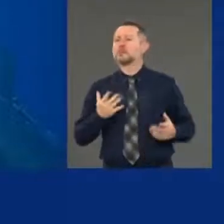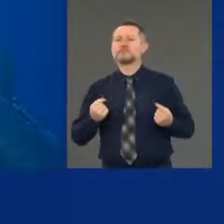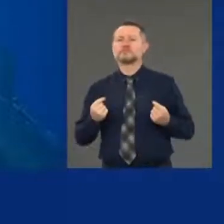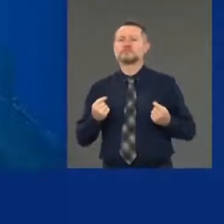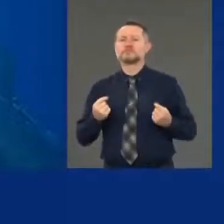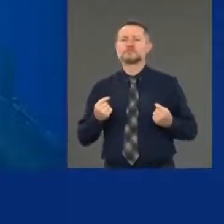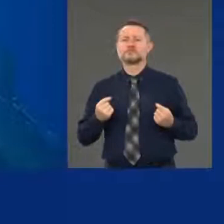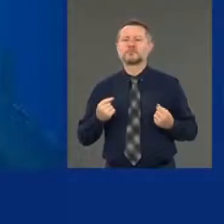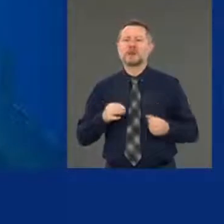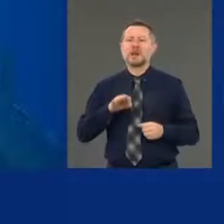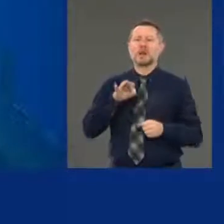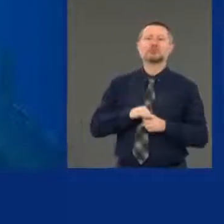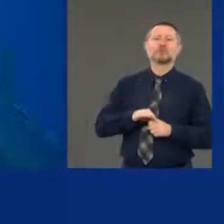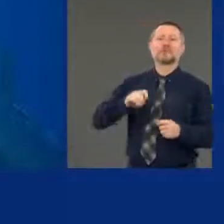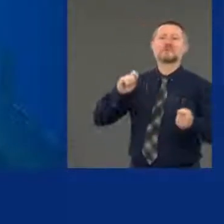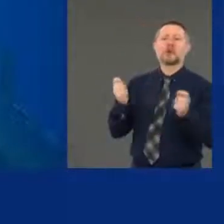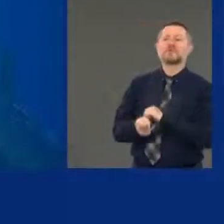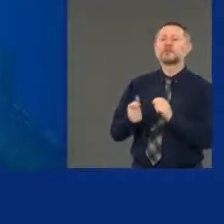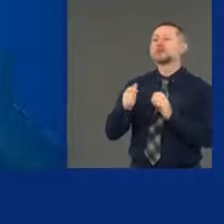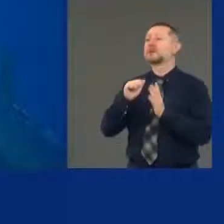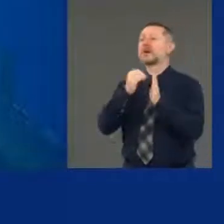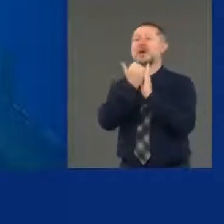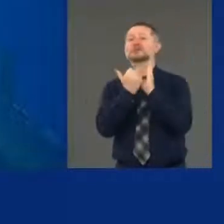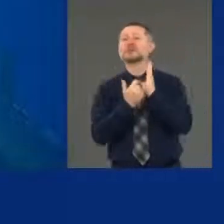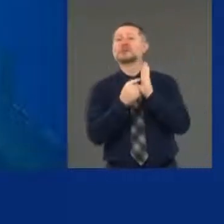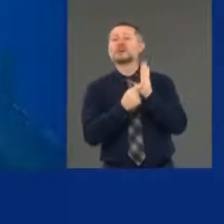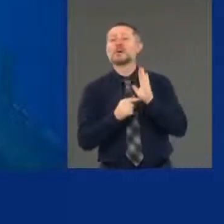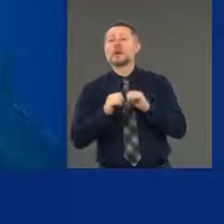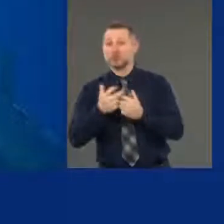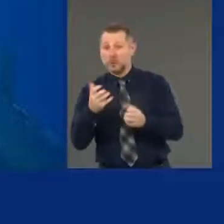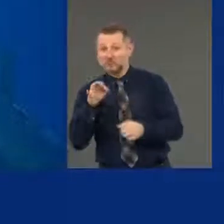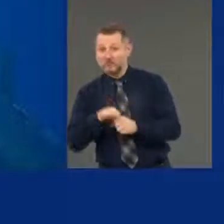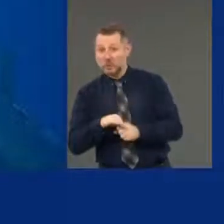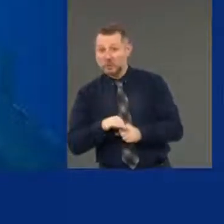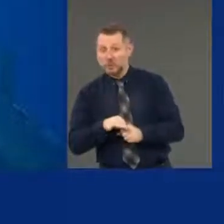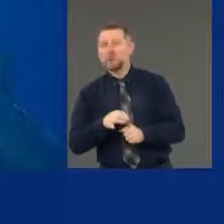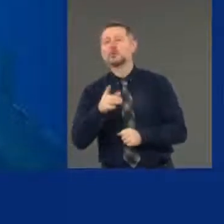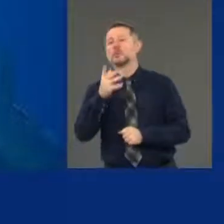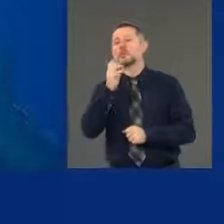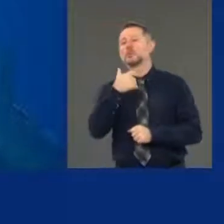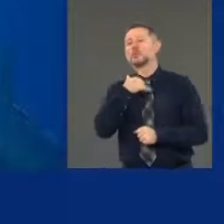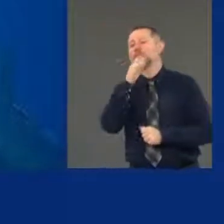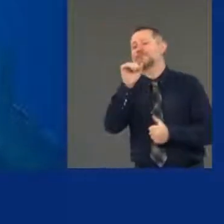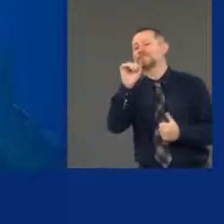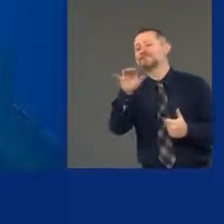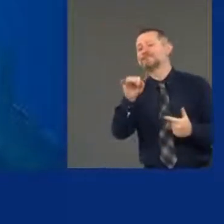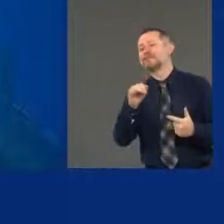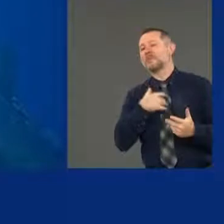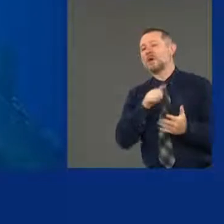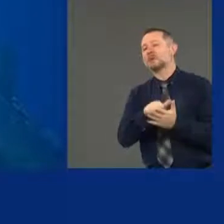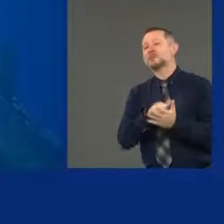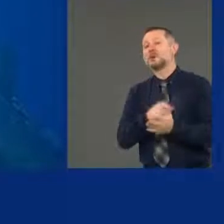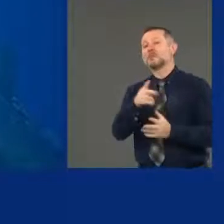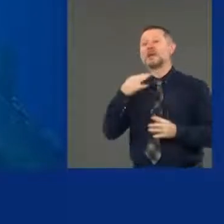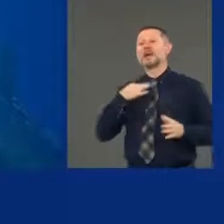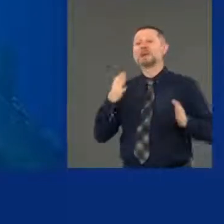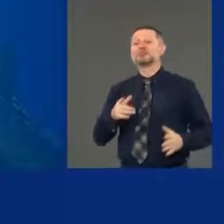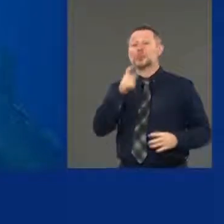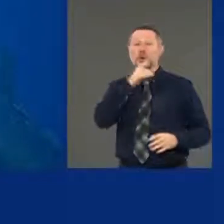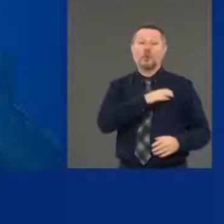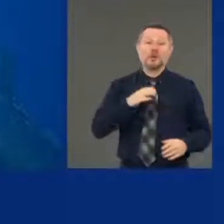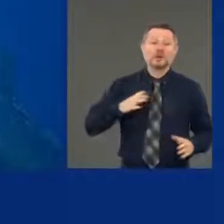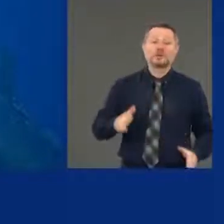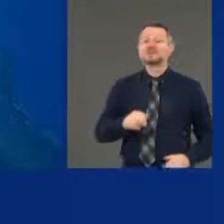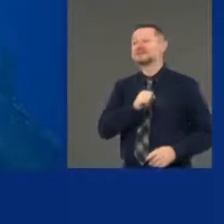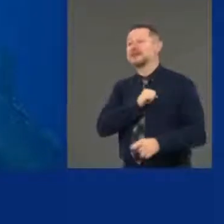You want my support? You want my vote? Here's my agenda. You're running for Congress. You're running for Senate. You're running for whatever